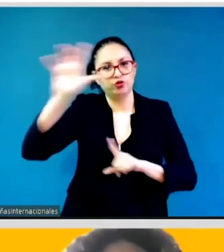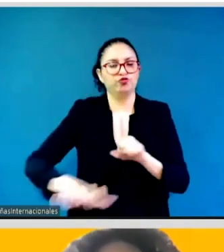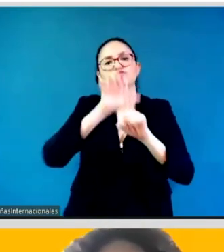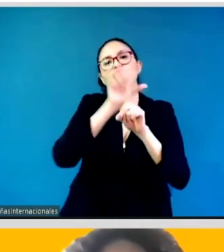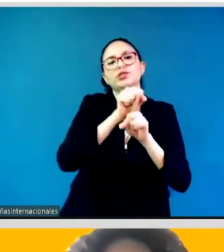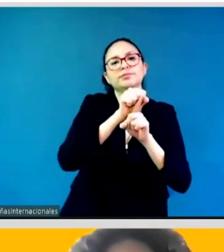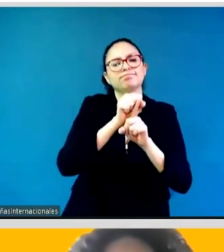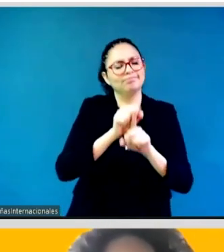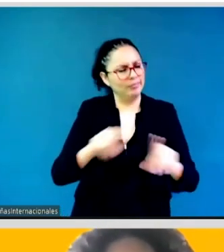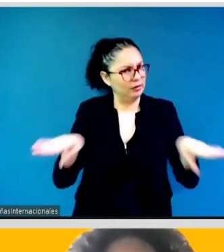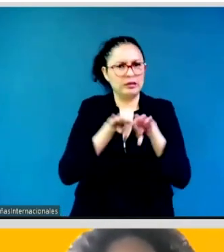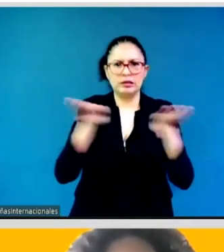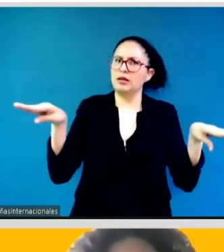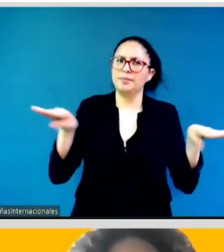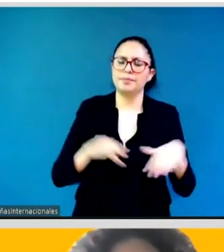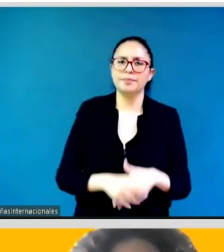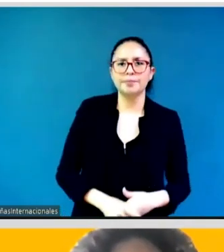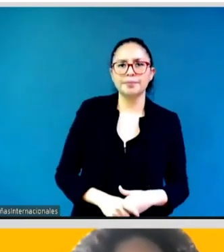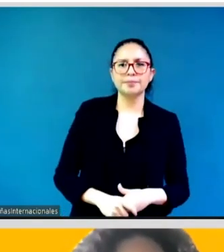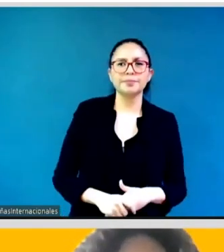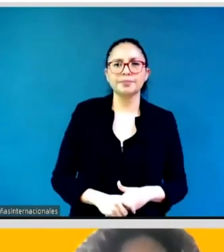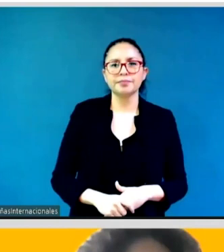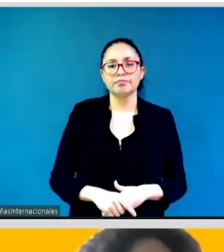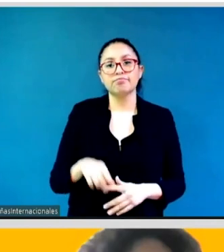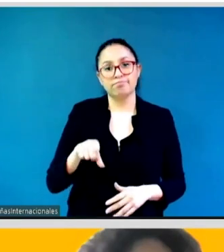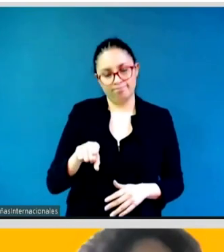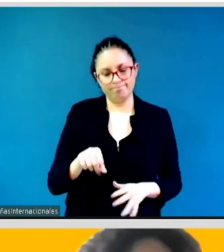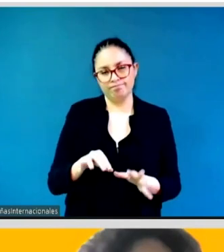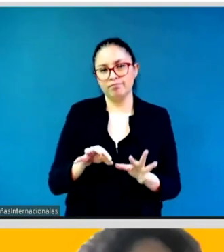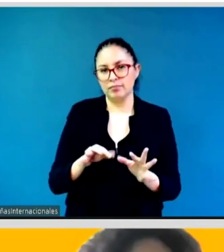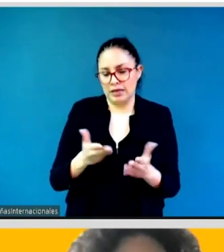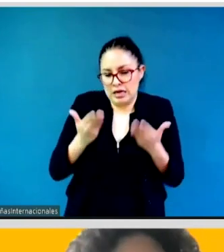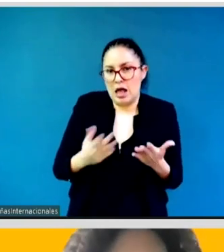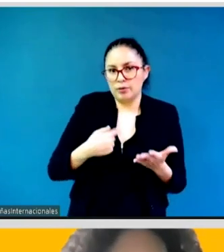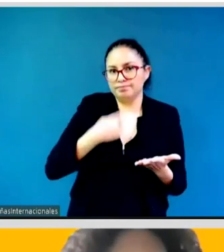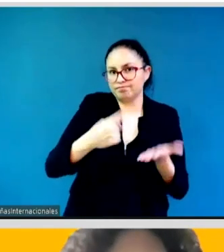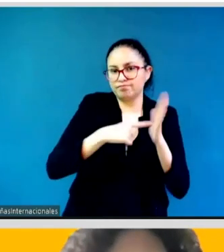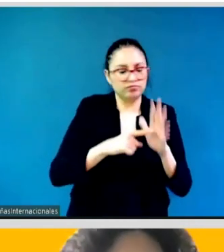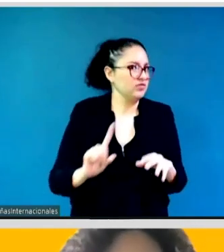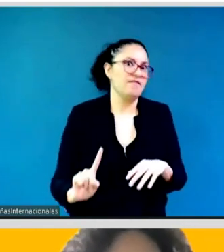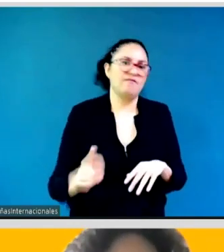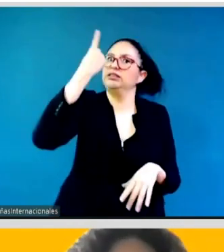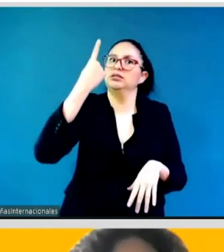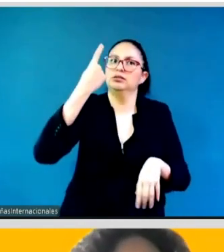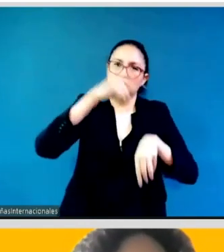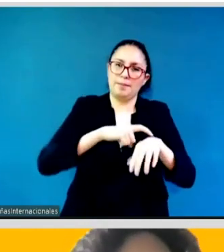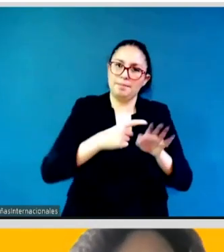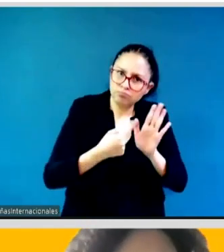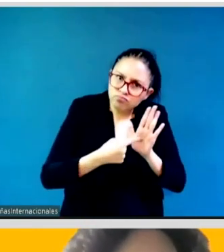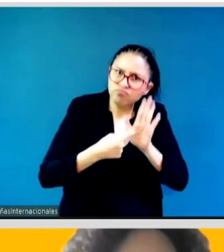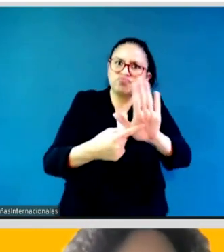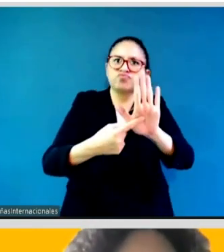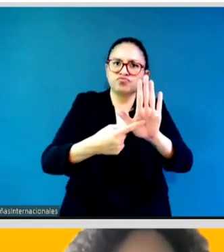first time that it's being presented actually to you as an audience. So we're